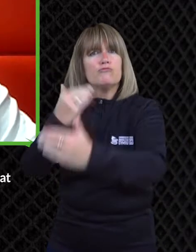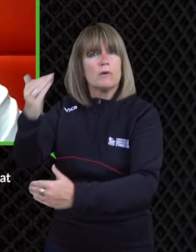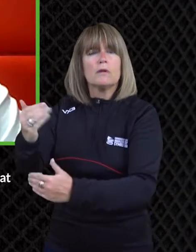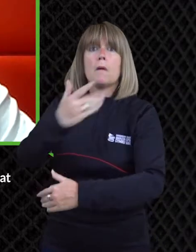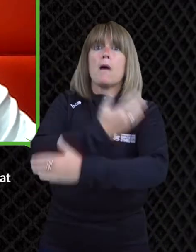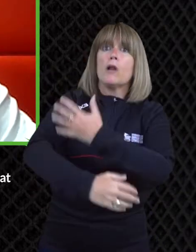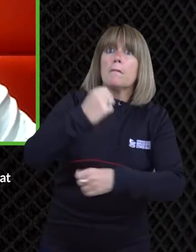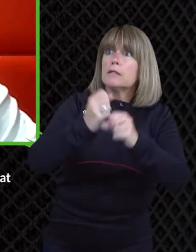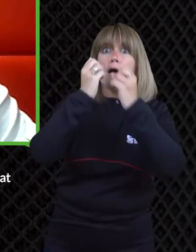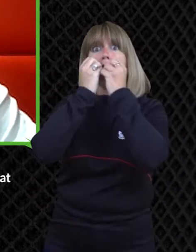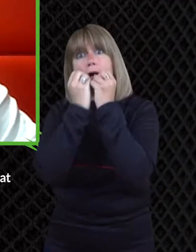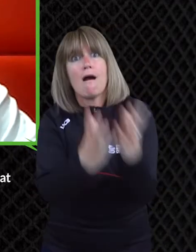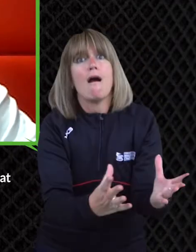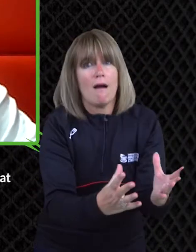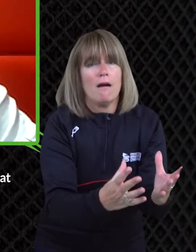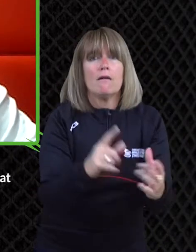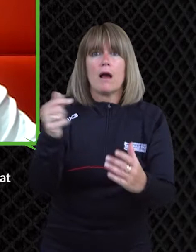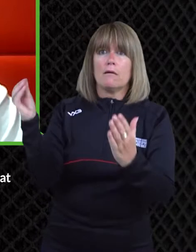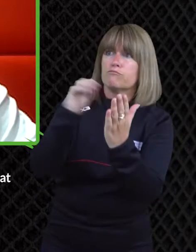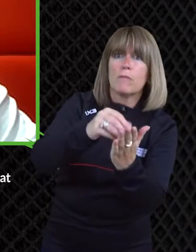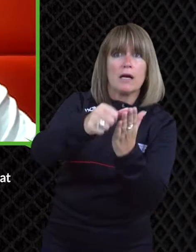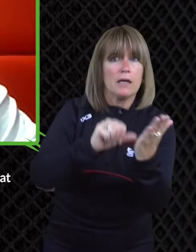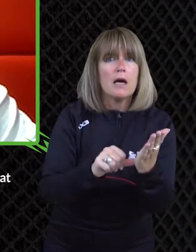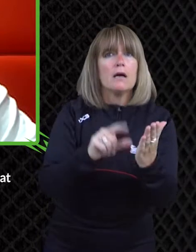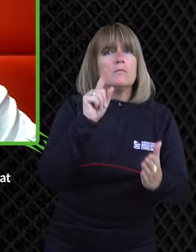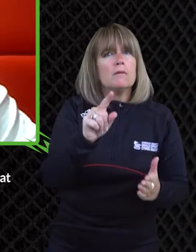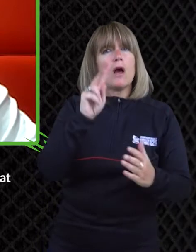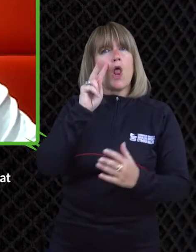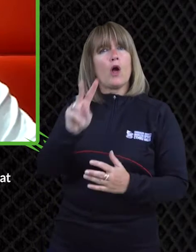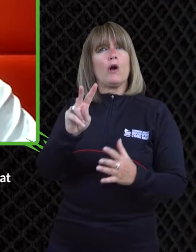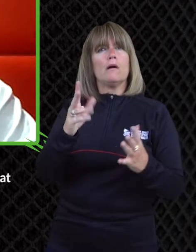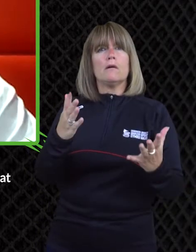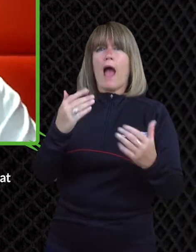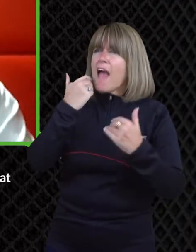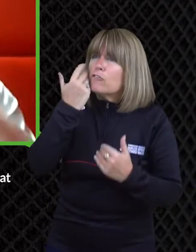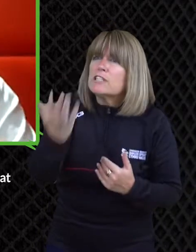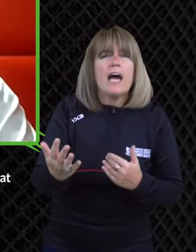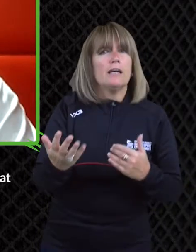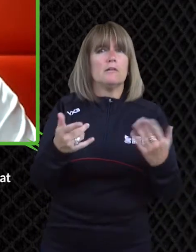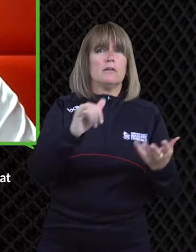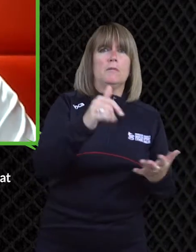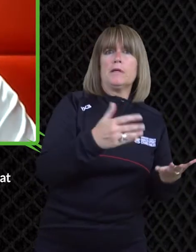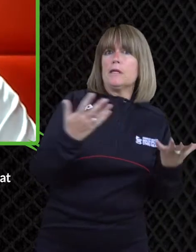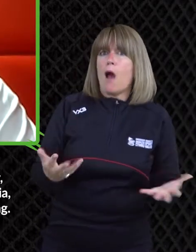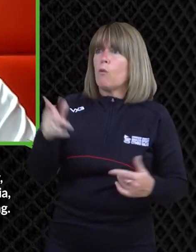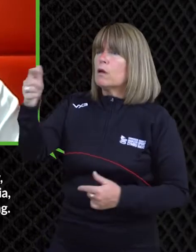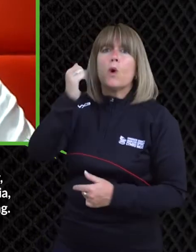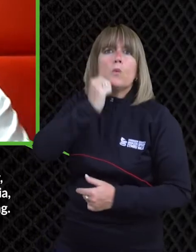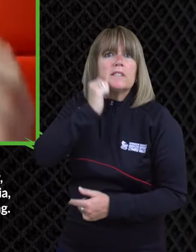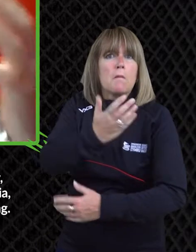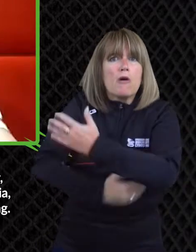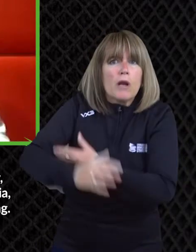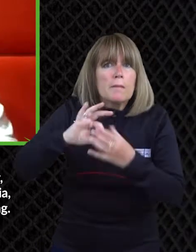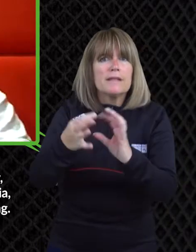we need to make sure that things um are continually talking that it's always on the agenda i mean the